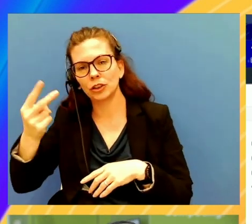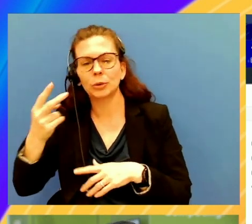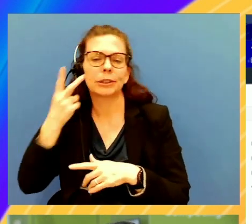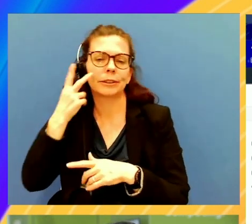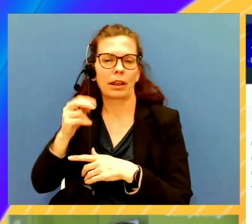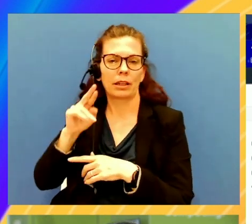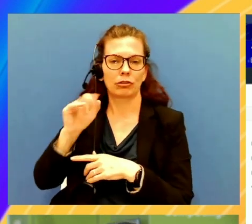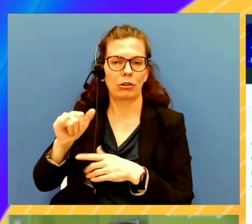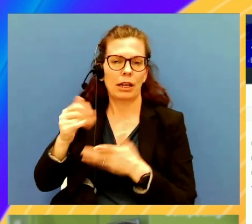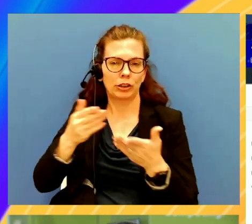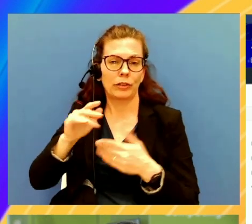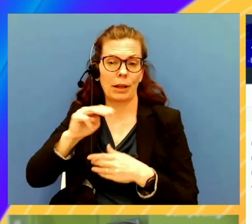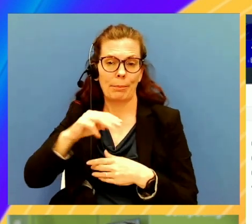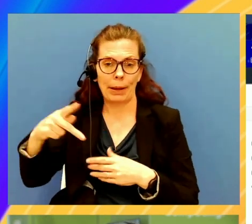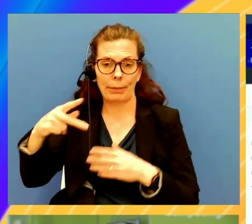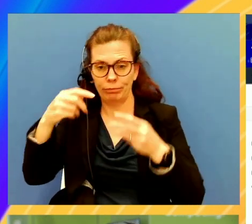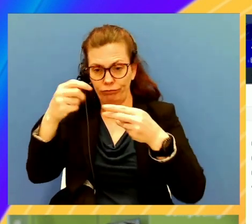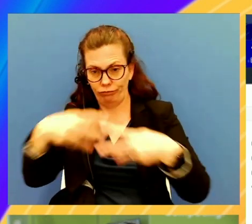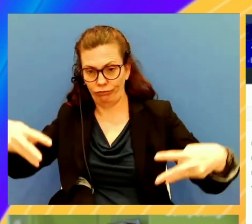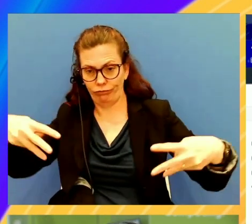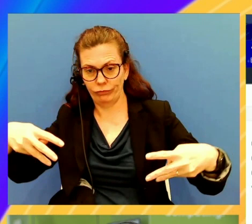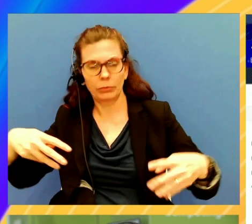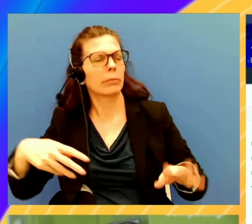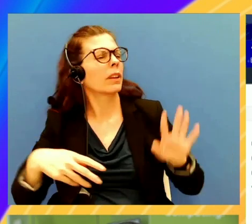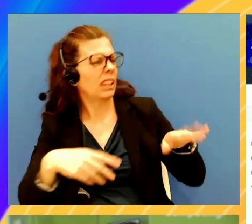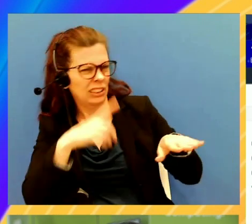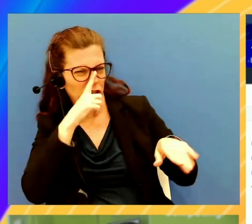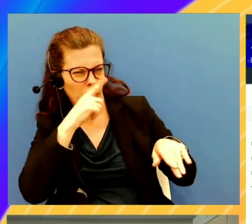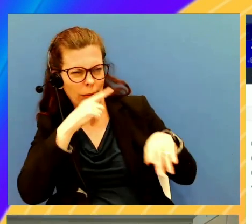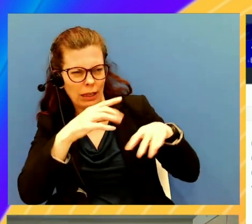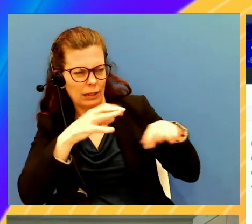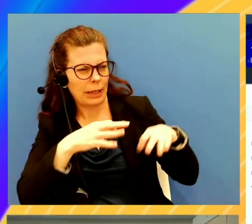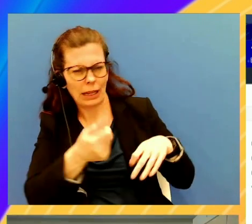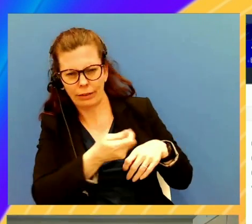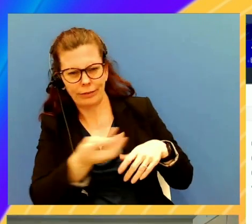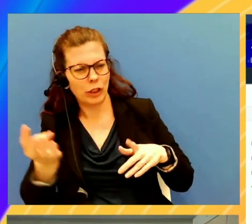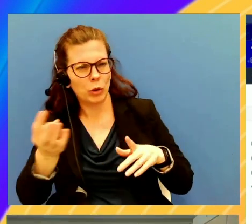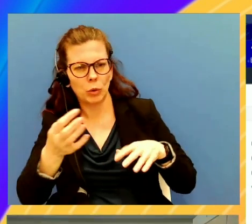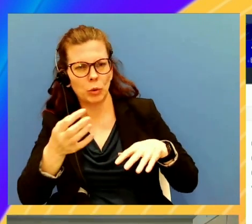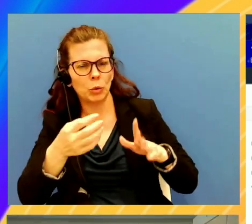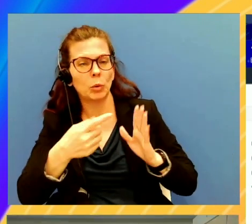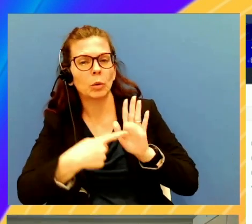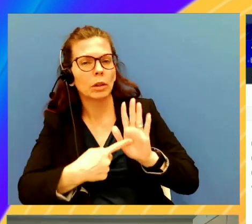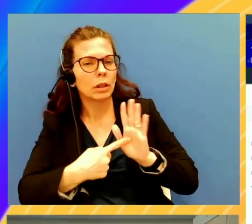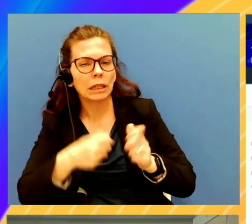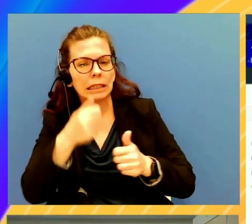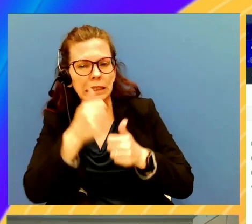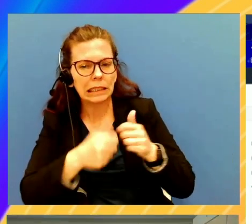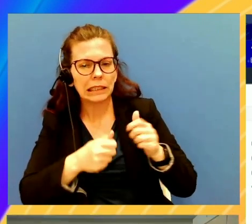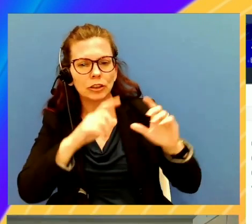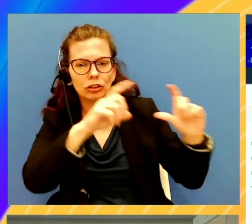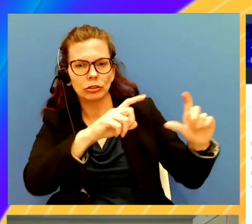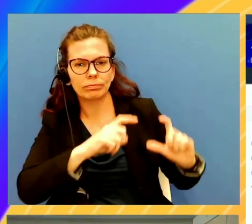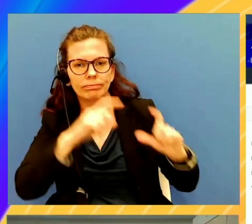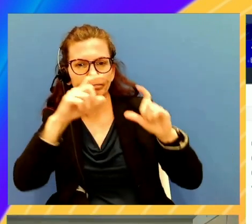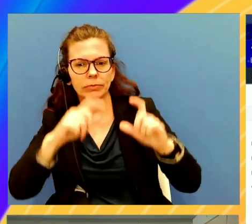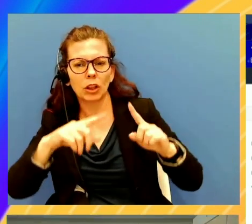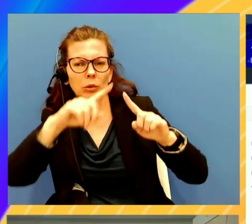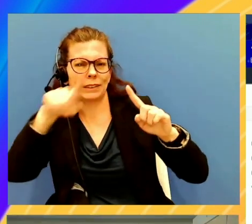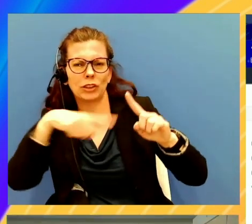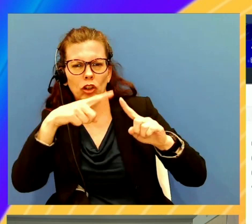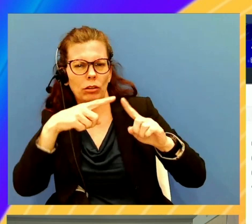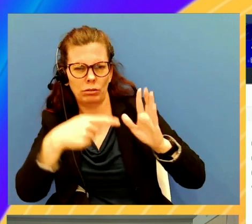and see all the nodes out here. Tolop, can you just walk through a few of these to kind of explain what each of these circles are?